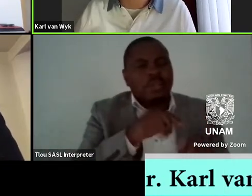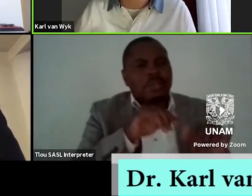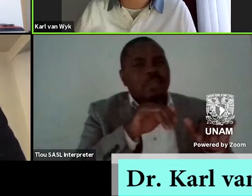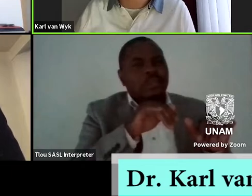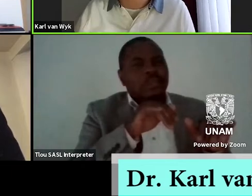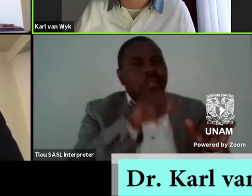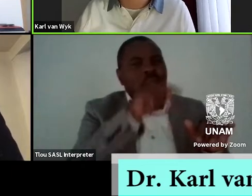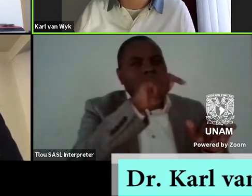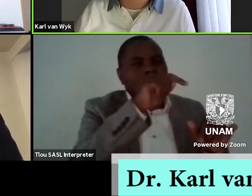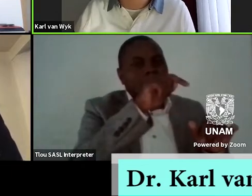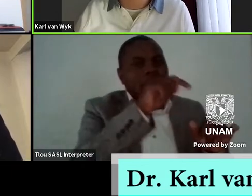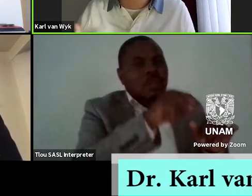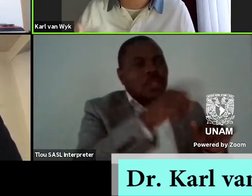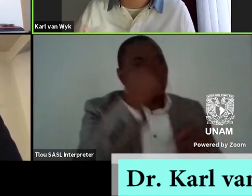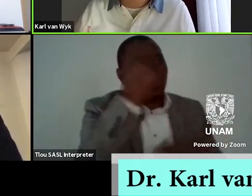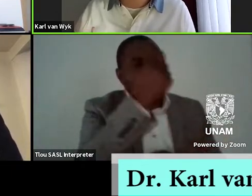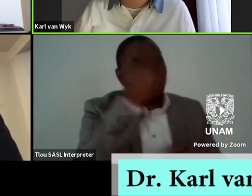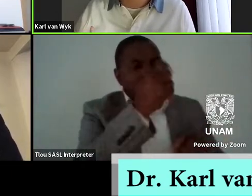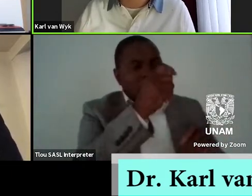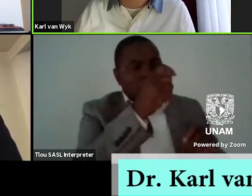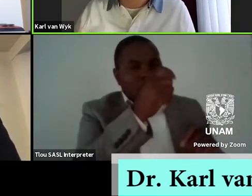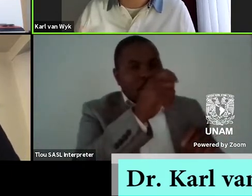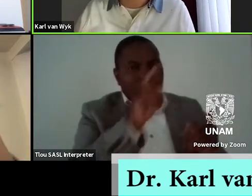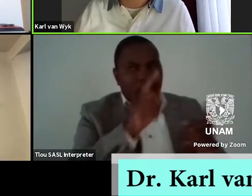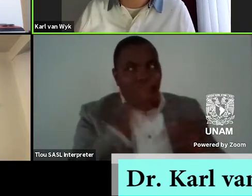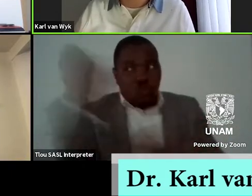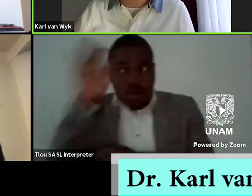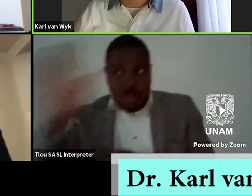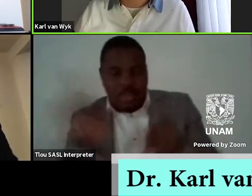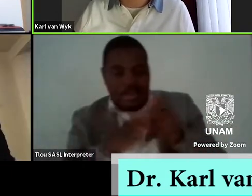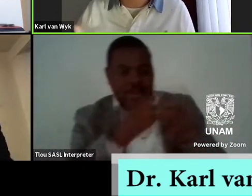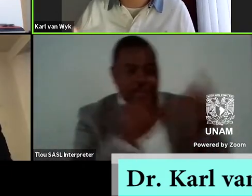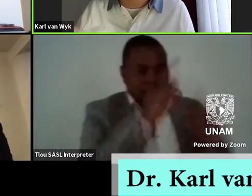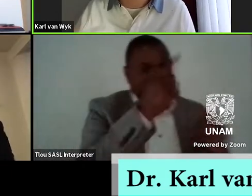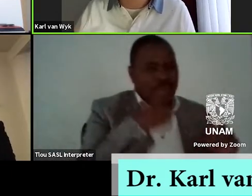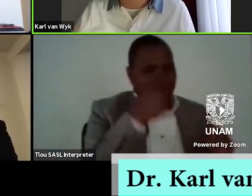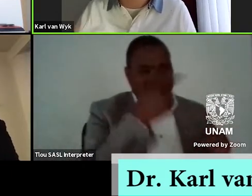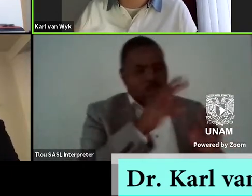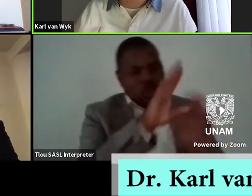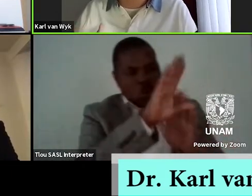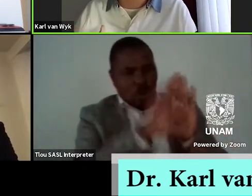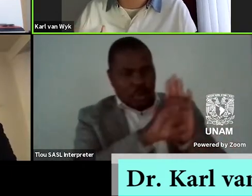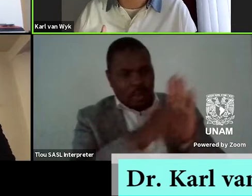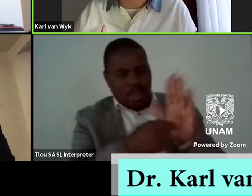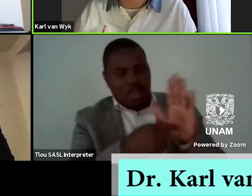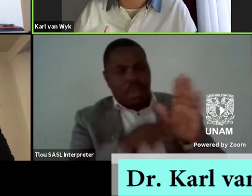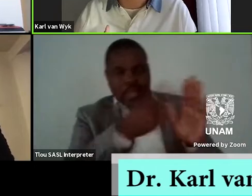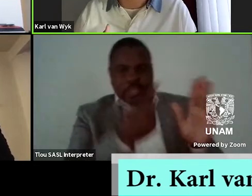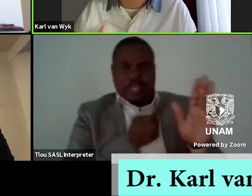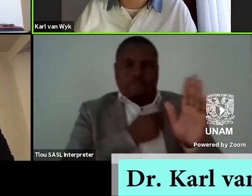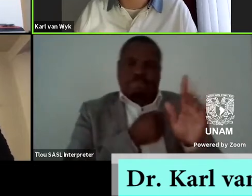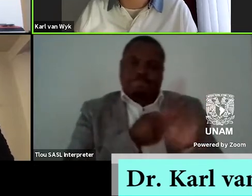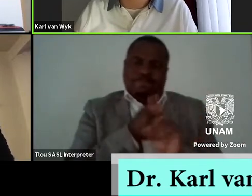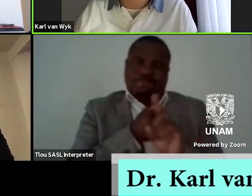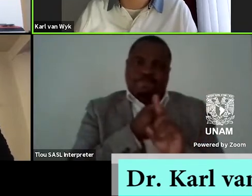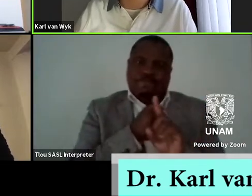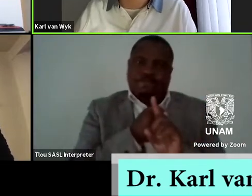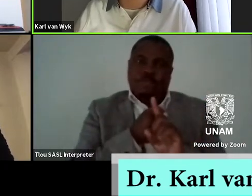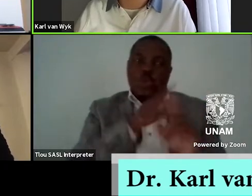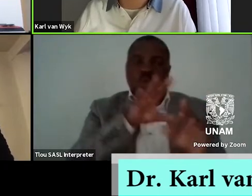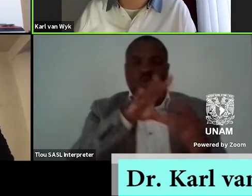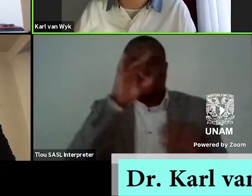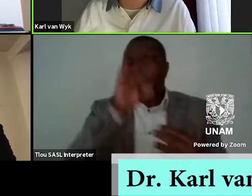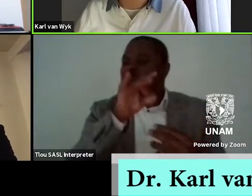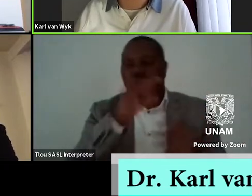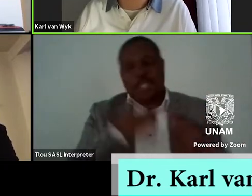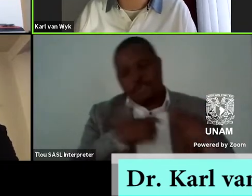dynamic between the rural and the city is that um the character through his own self-determination um chooses to go back to the